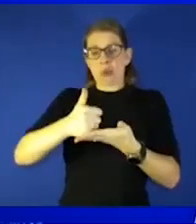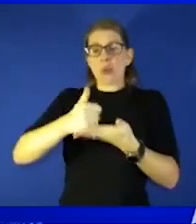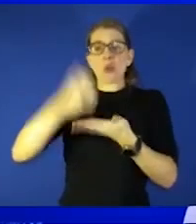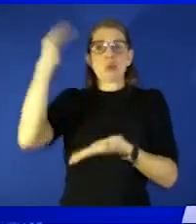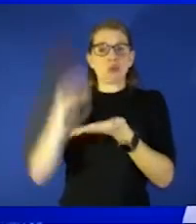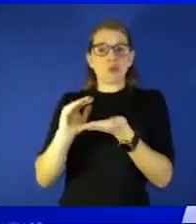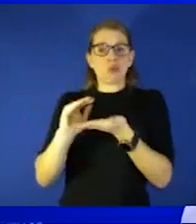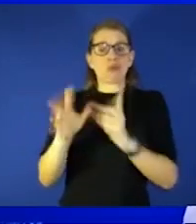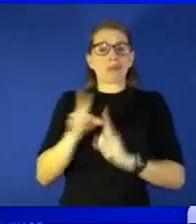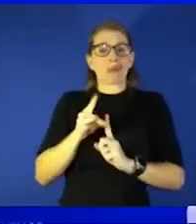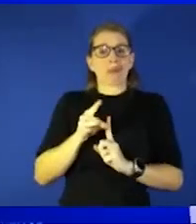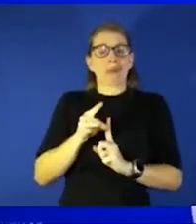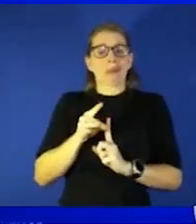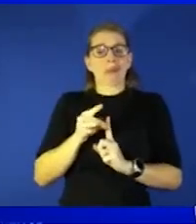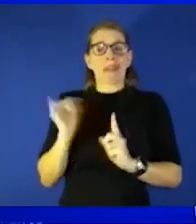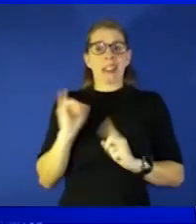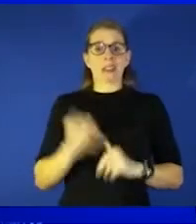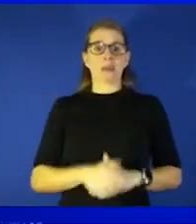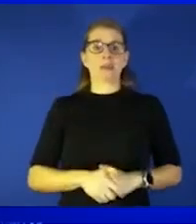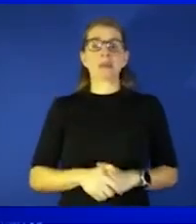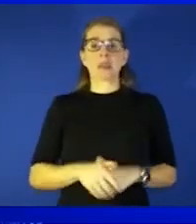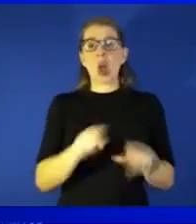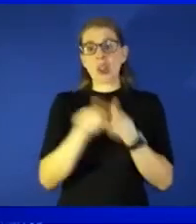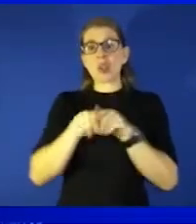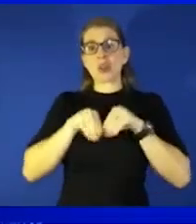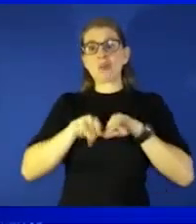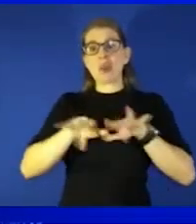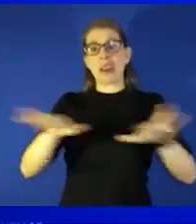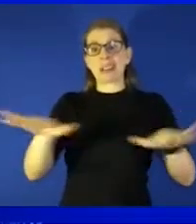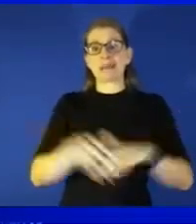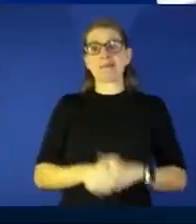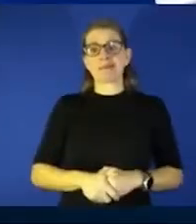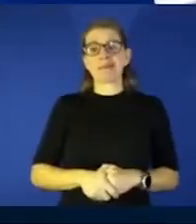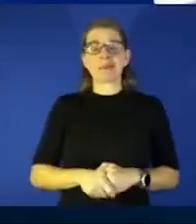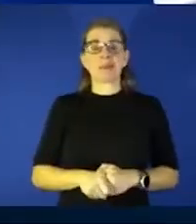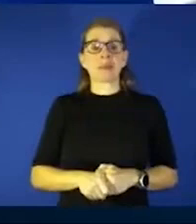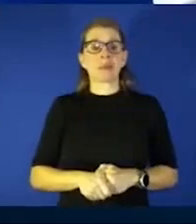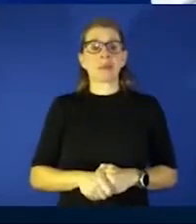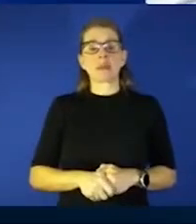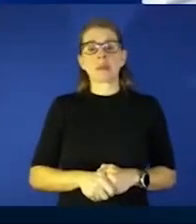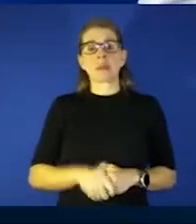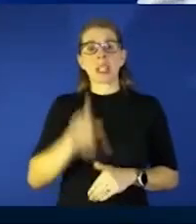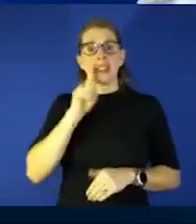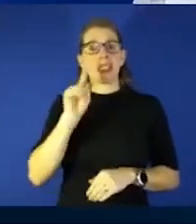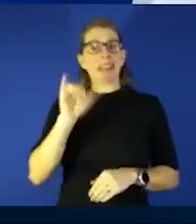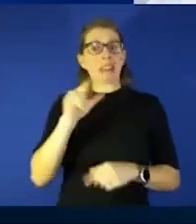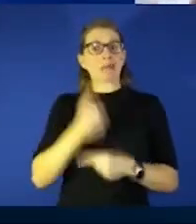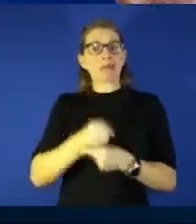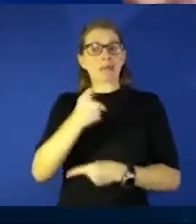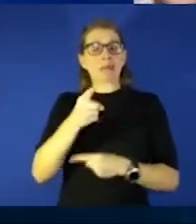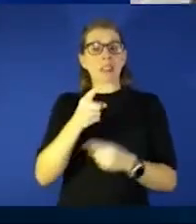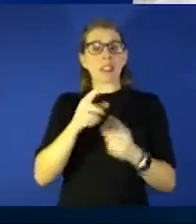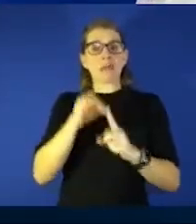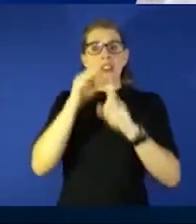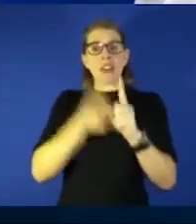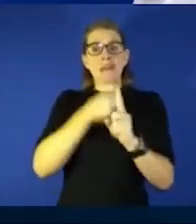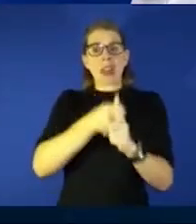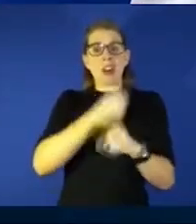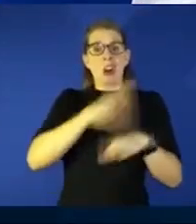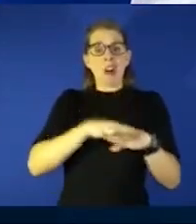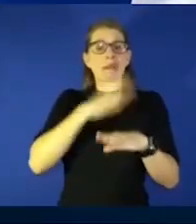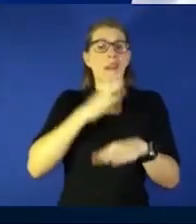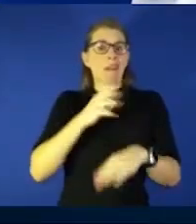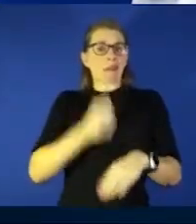disease and then of course you uh suffering the ill effects from it yeah I think that's right and especially the impact on our elderly so I think our message